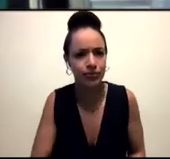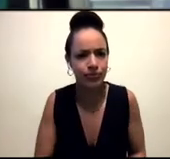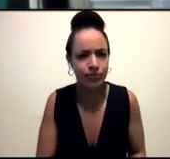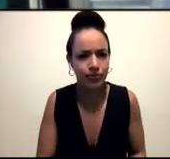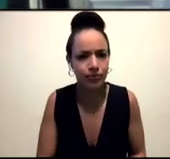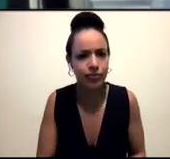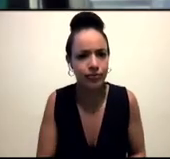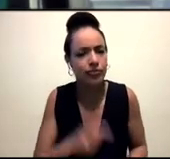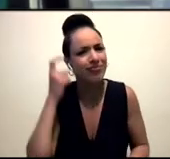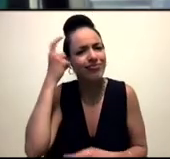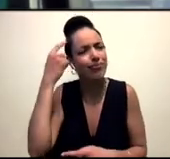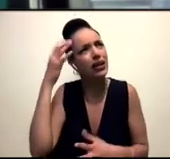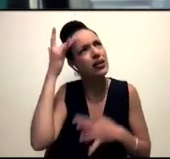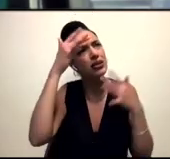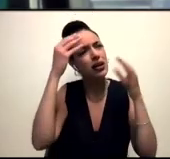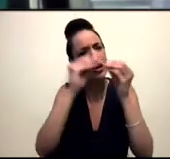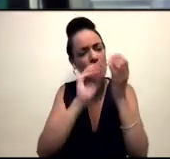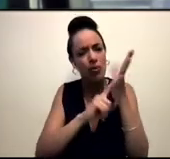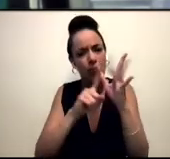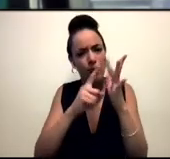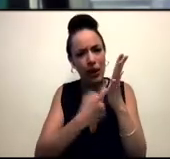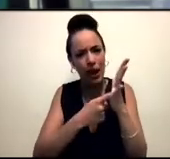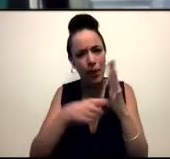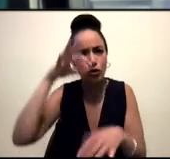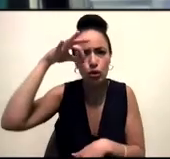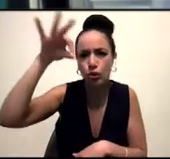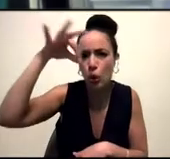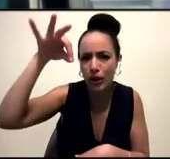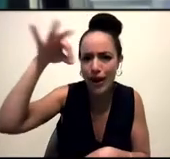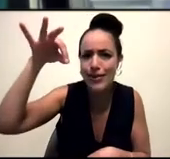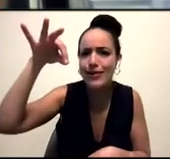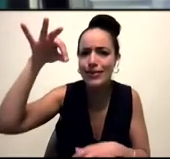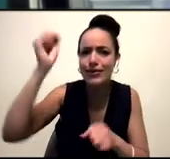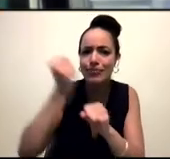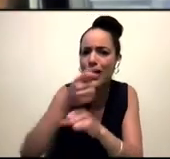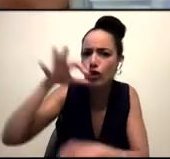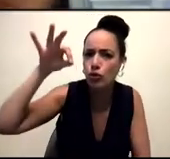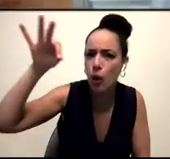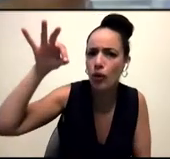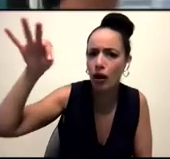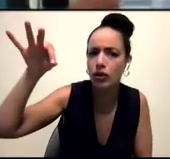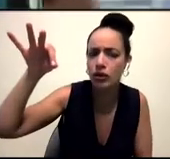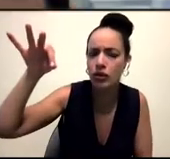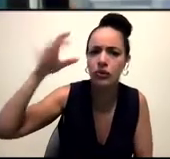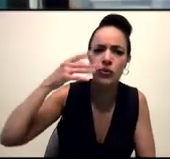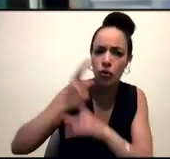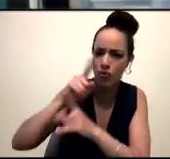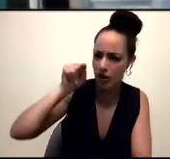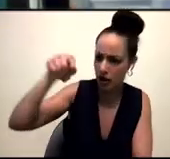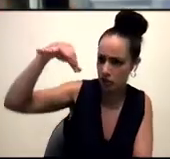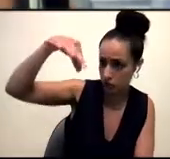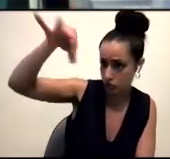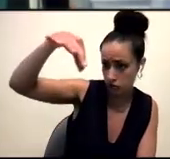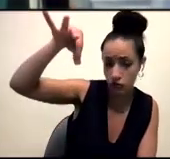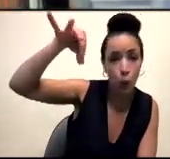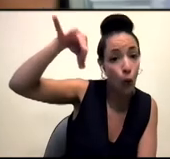about what Blair is saying about tokenization, I think, was it Blair, or maybe it was Zane, I can't remember. But when we're talking about tokenization, it's also this idea